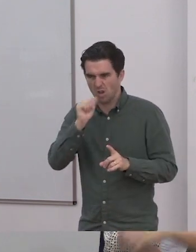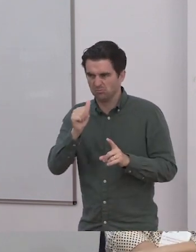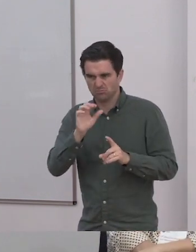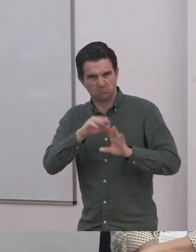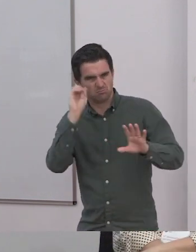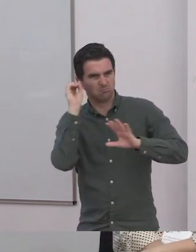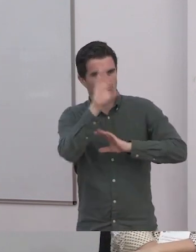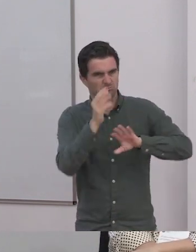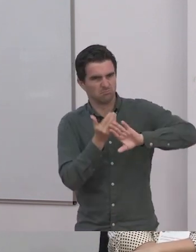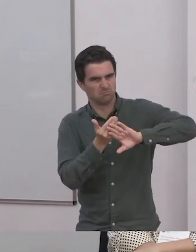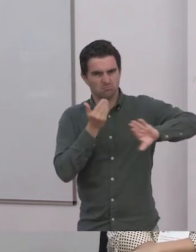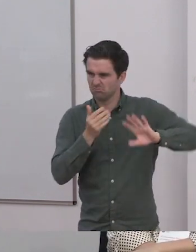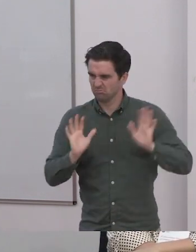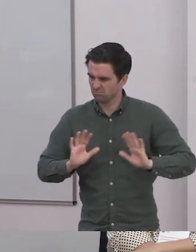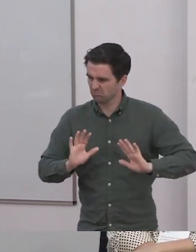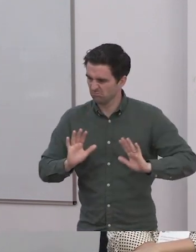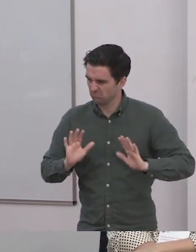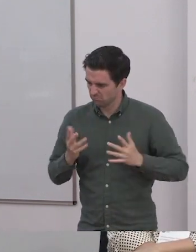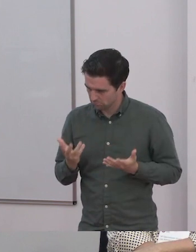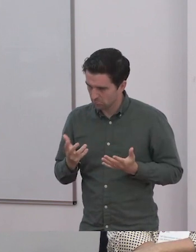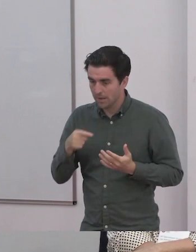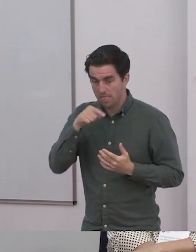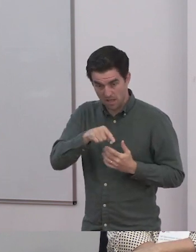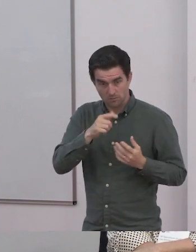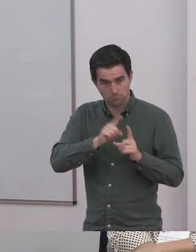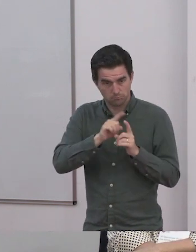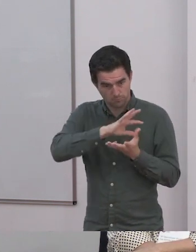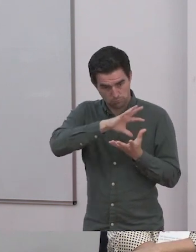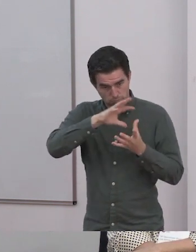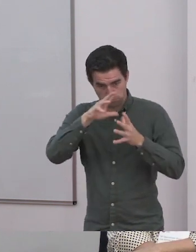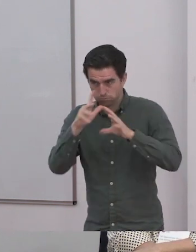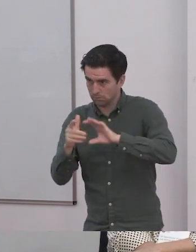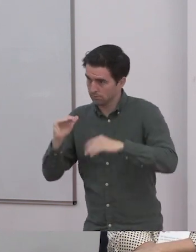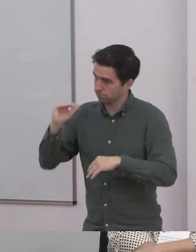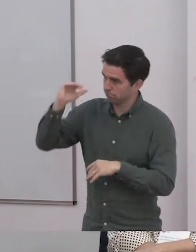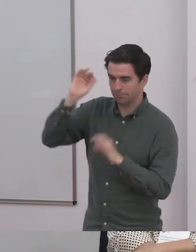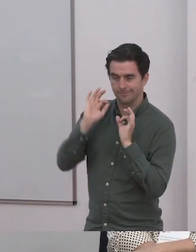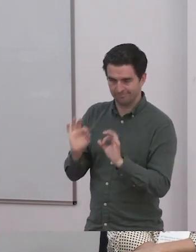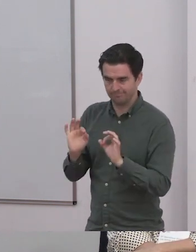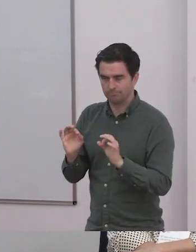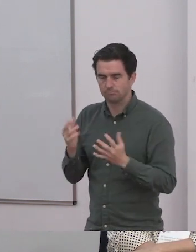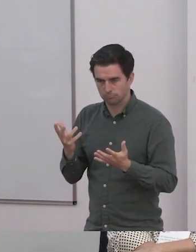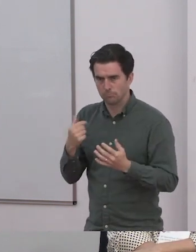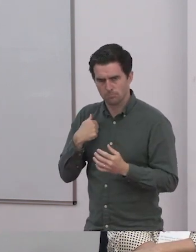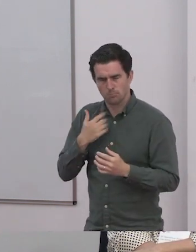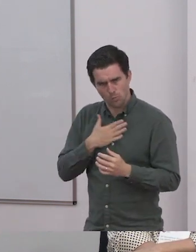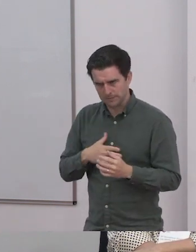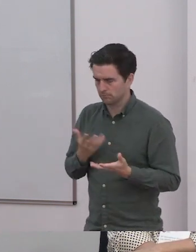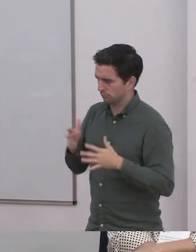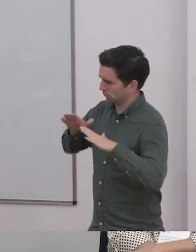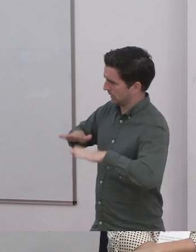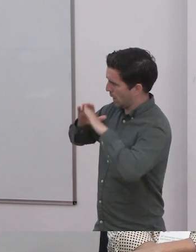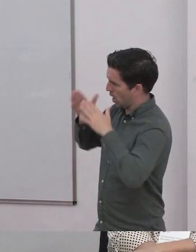I learnt a lot about parenting through this. I learnt a lot about role modelling.